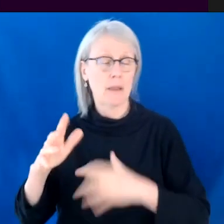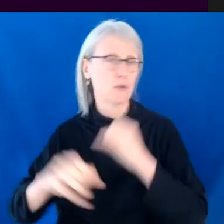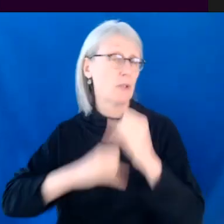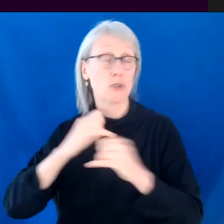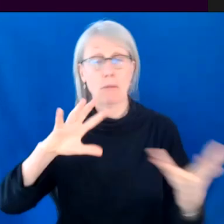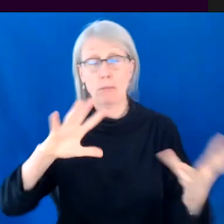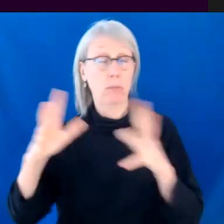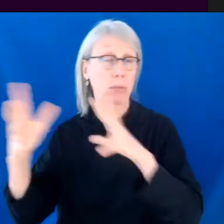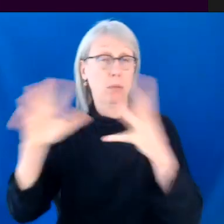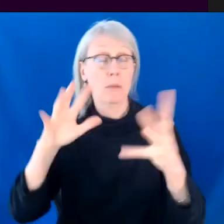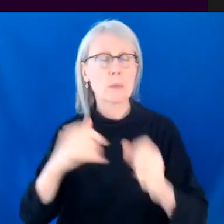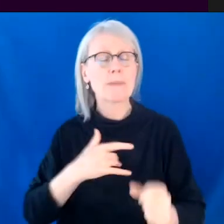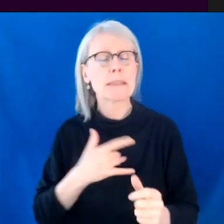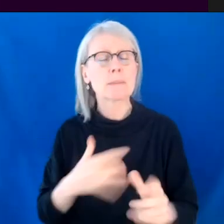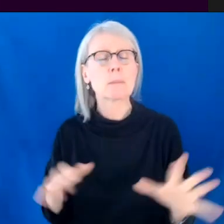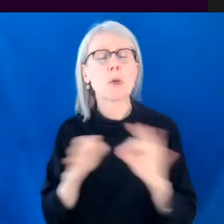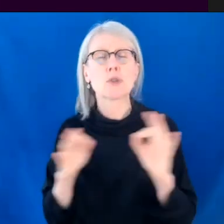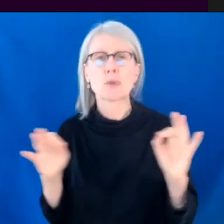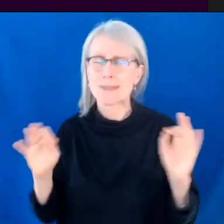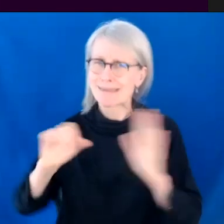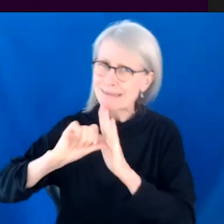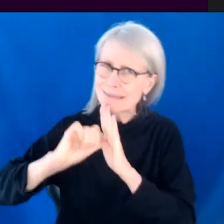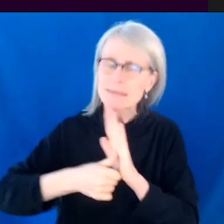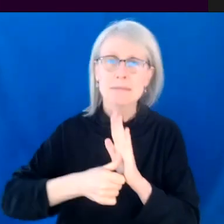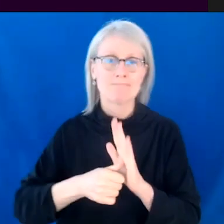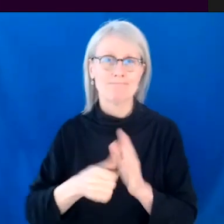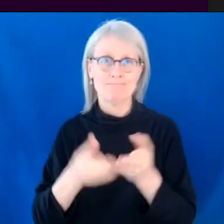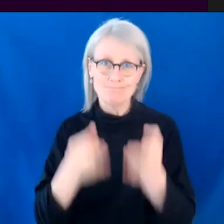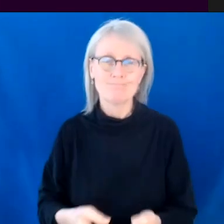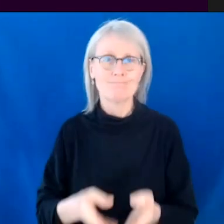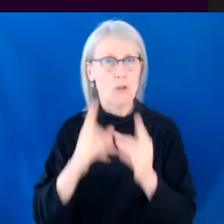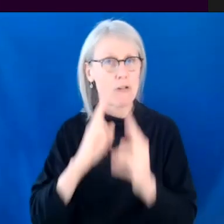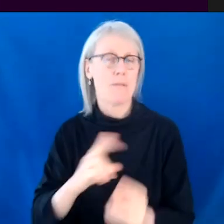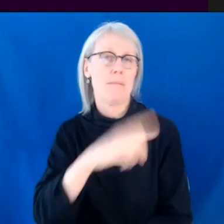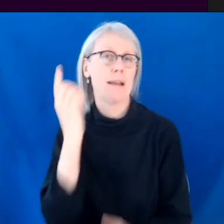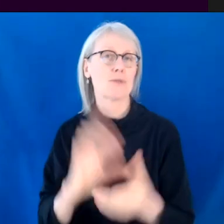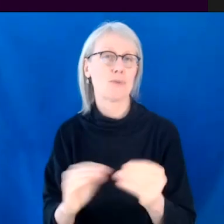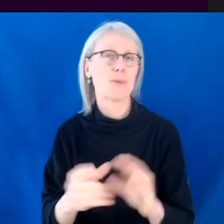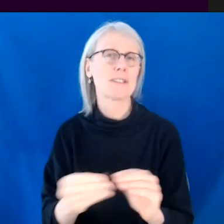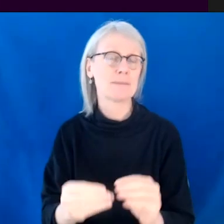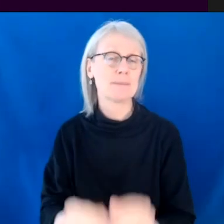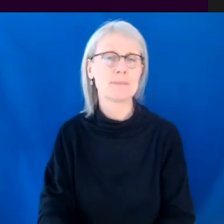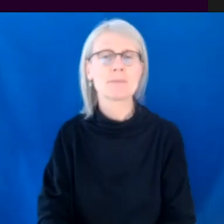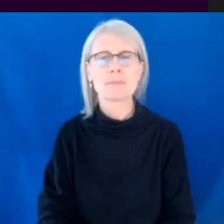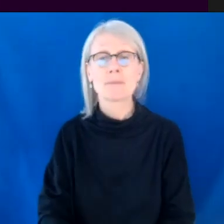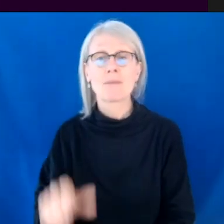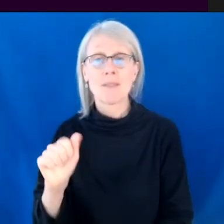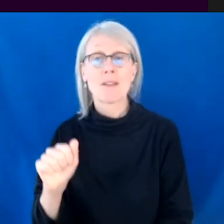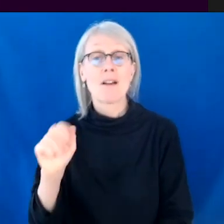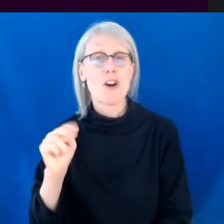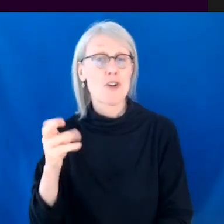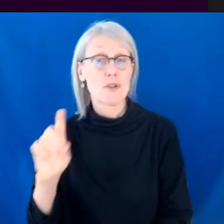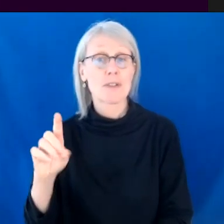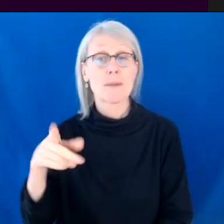important to center black stories. For sure. Um, you just mentioned, uh, Arnold Pinnock, which is one of your co